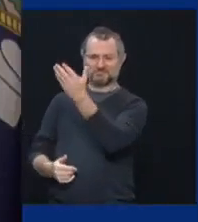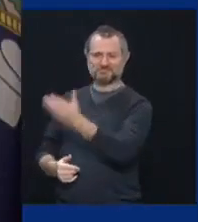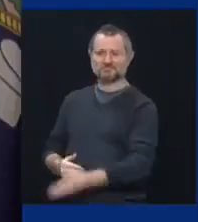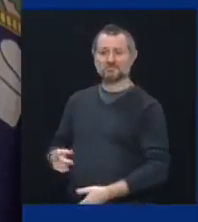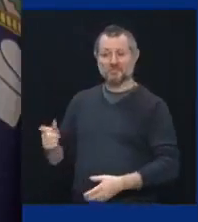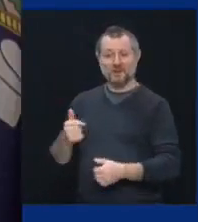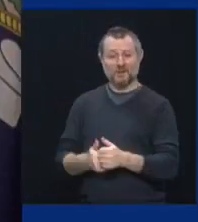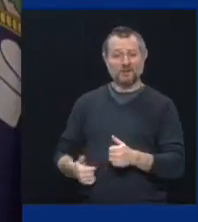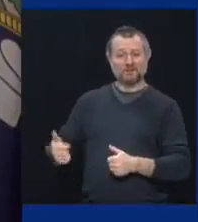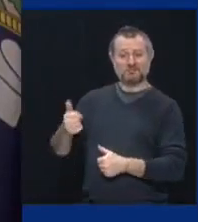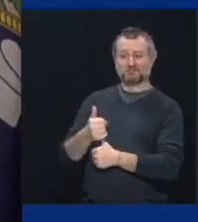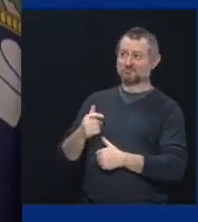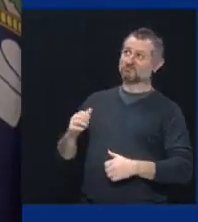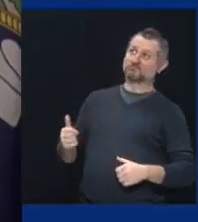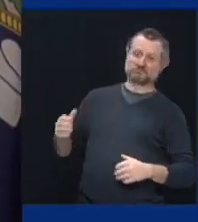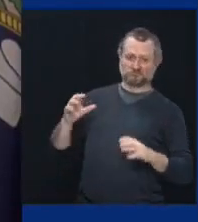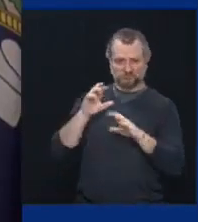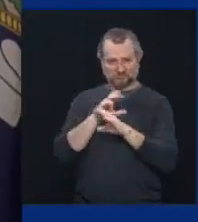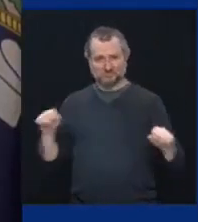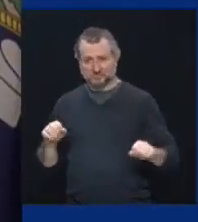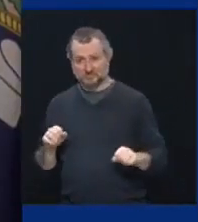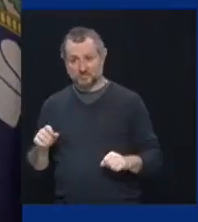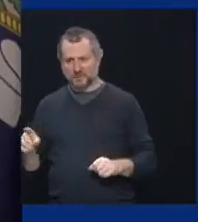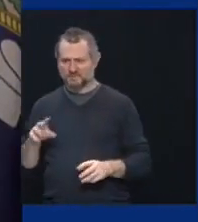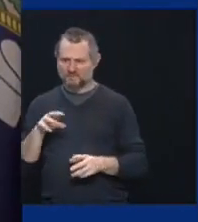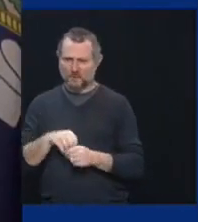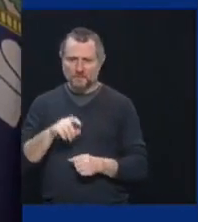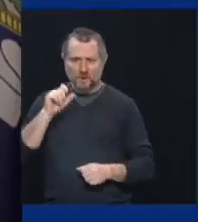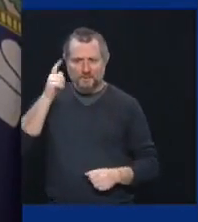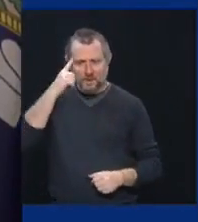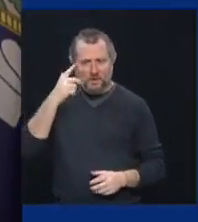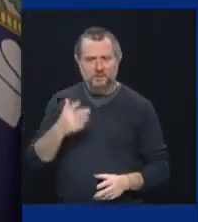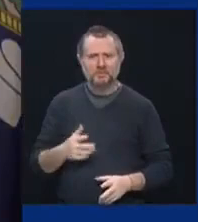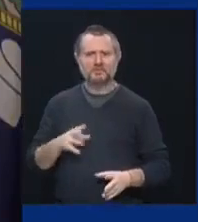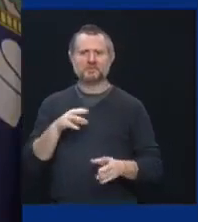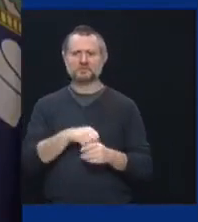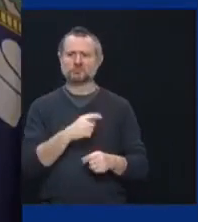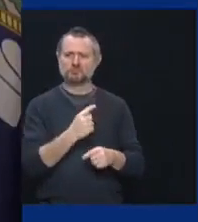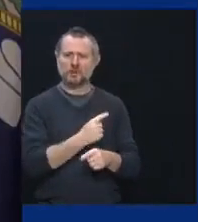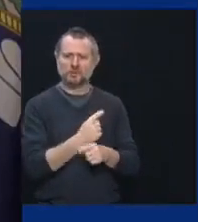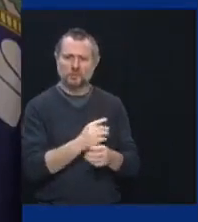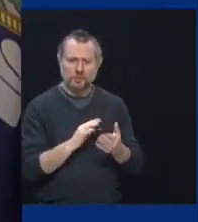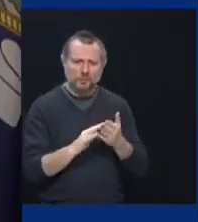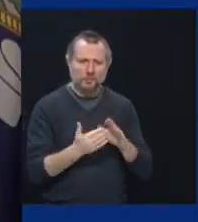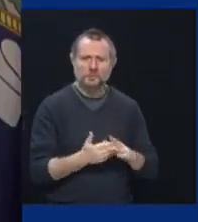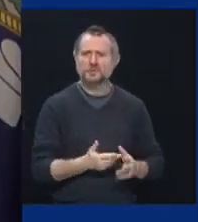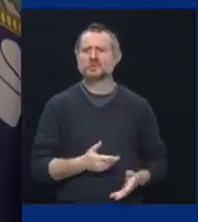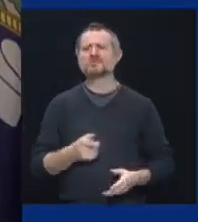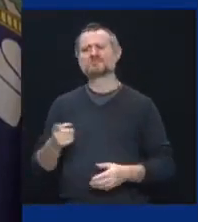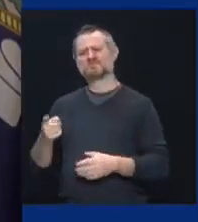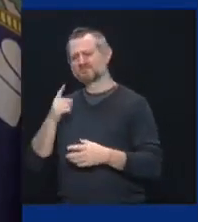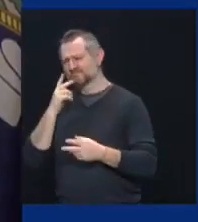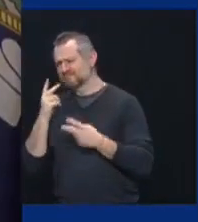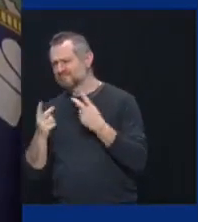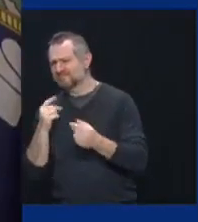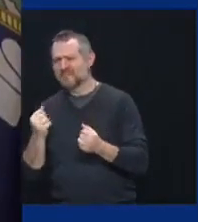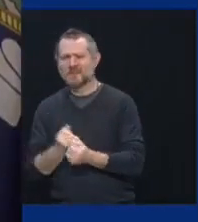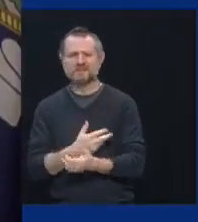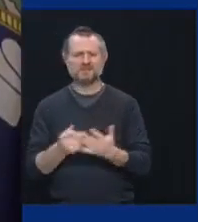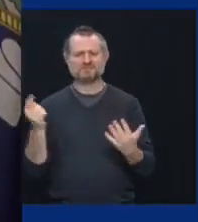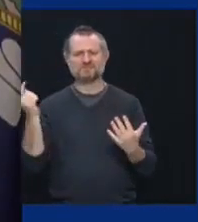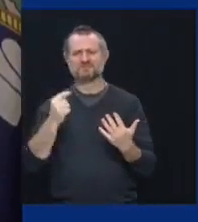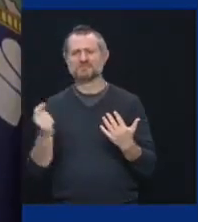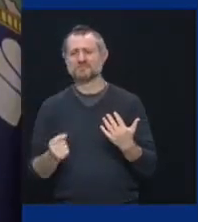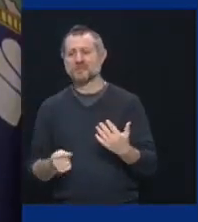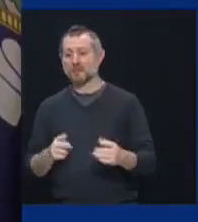been, uh, in government. He's been in civic society. Uh, he's seen it all, Randy. He really has on from every